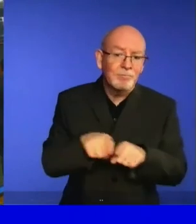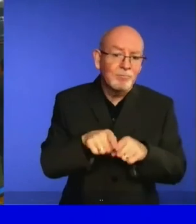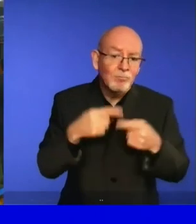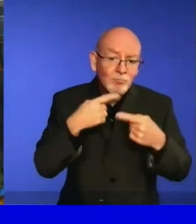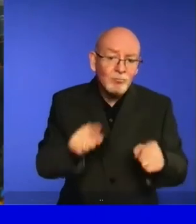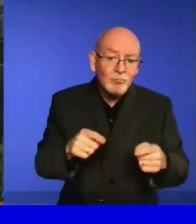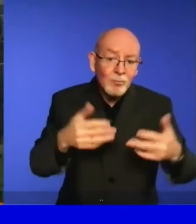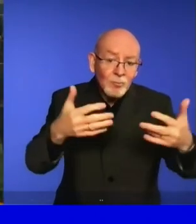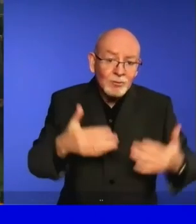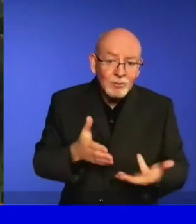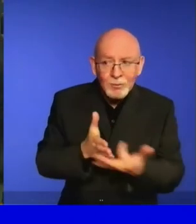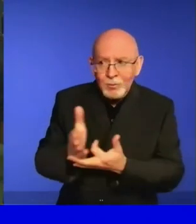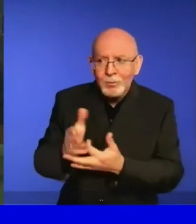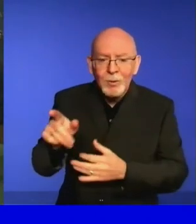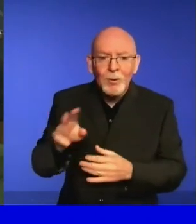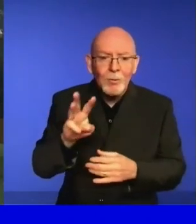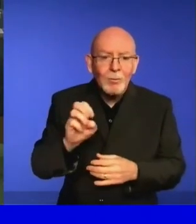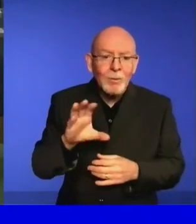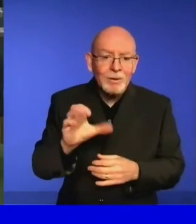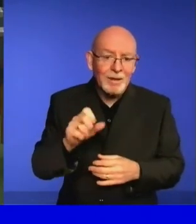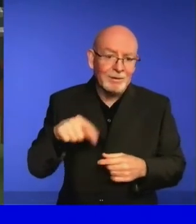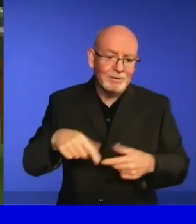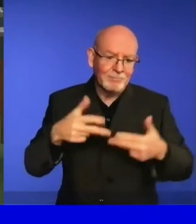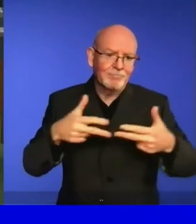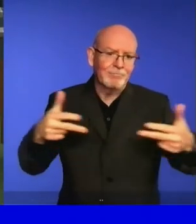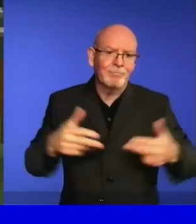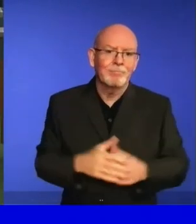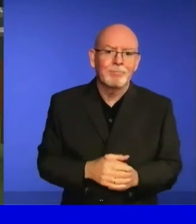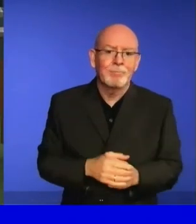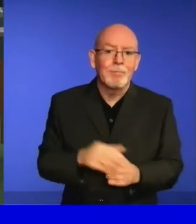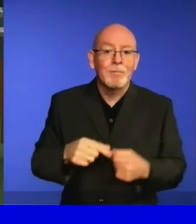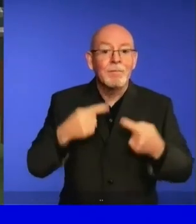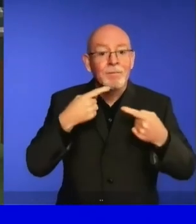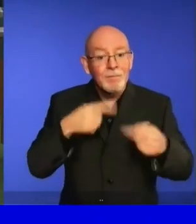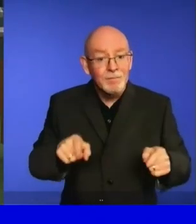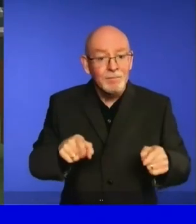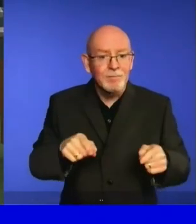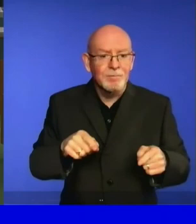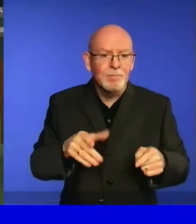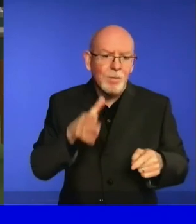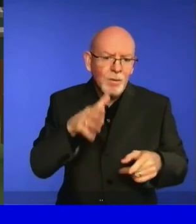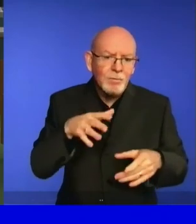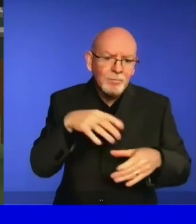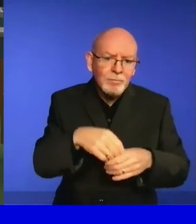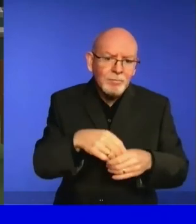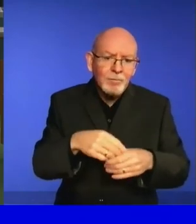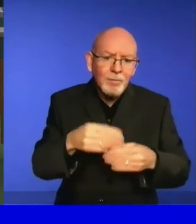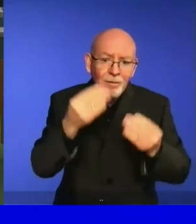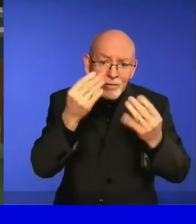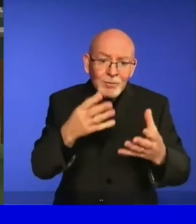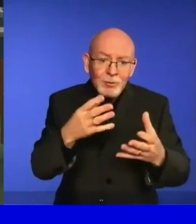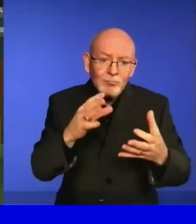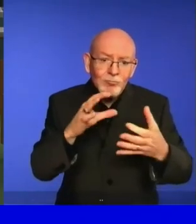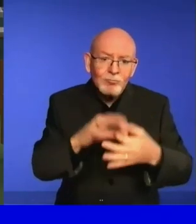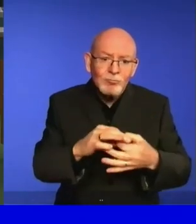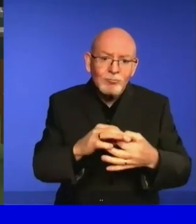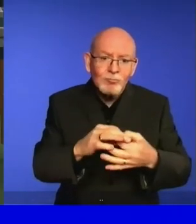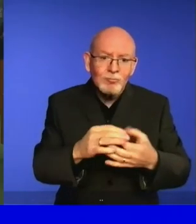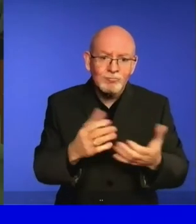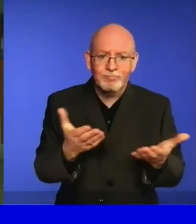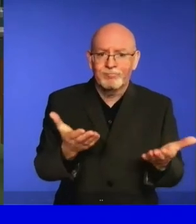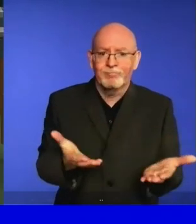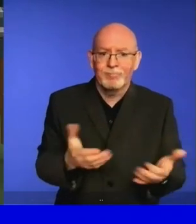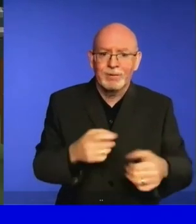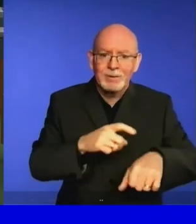another route of balloting is required, I will only commence this afternoon at 4 p.m. with delegates' arrival,